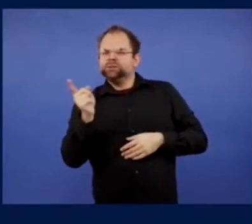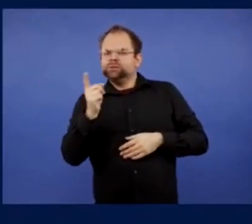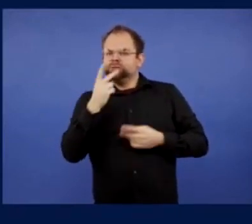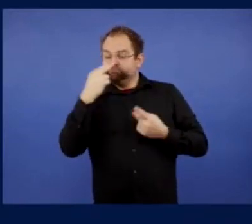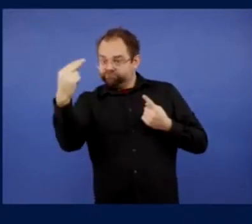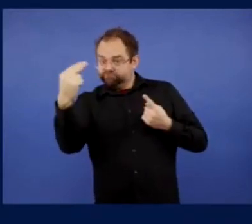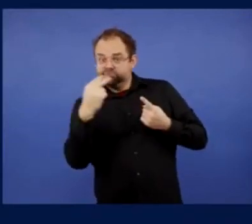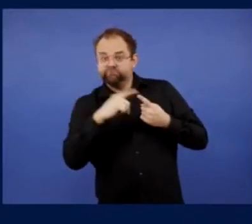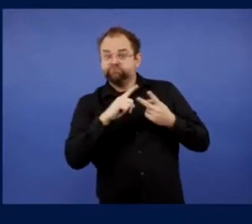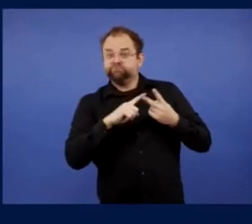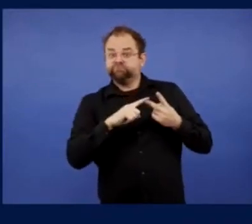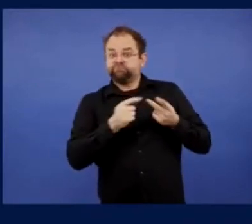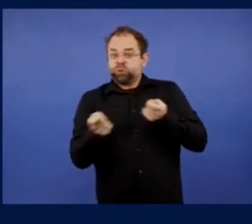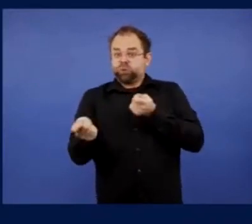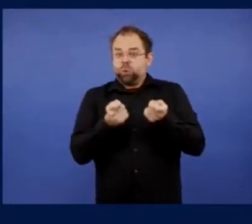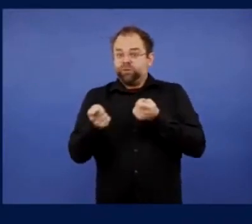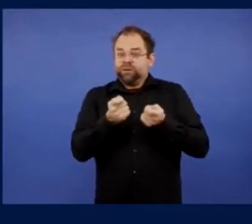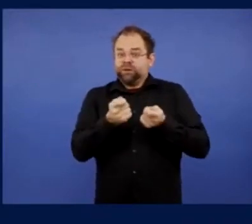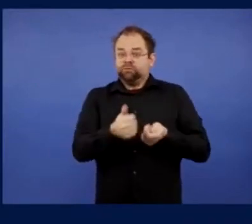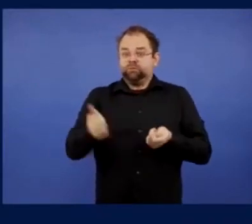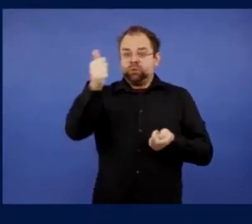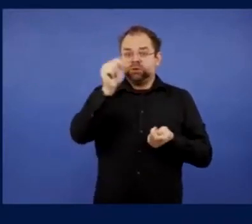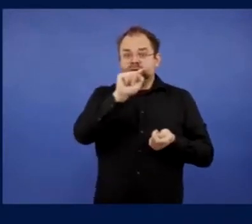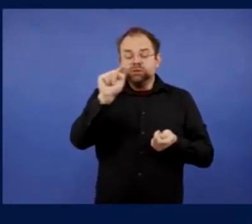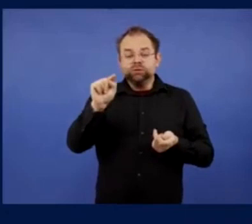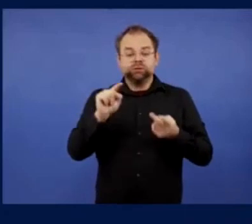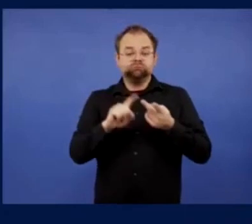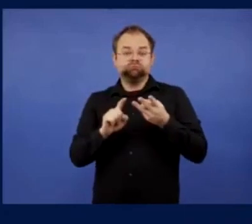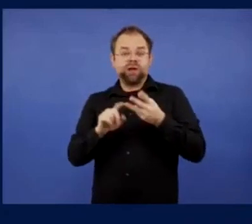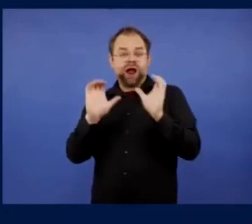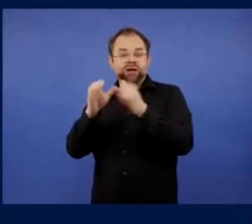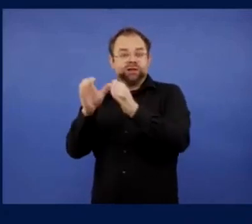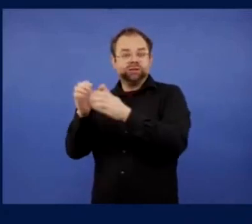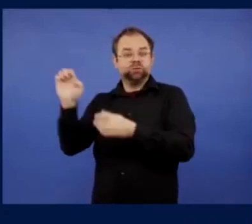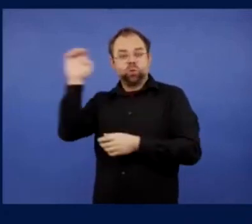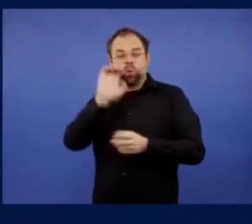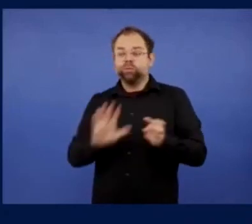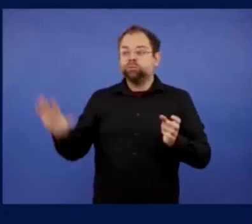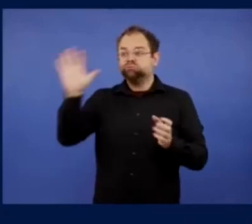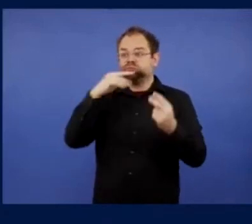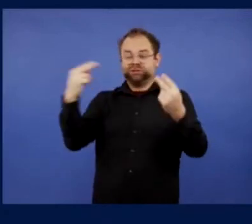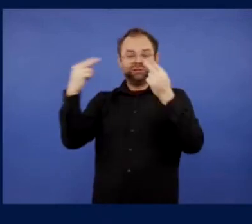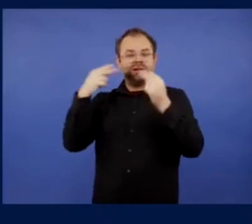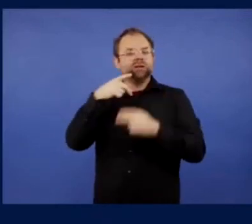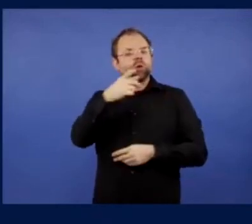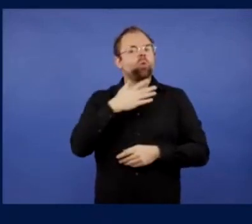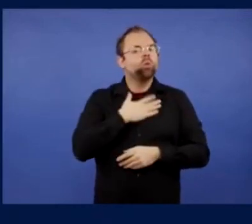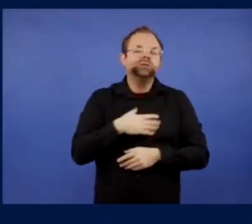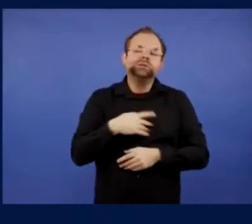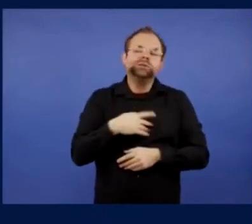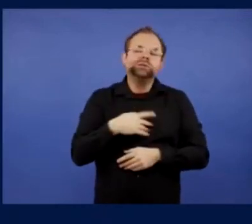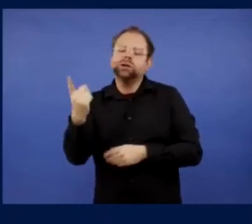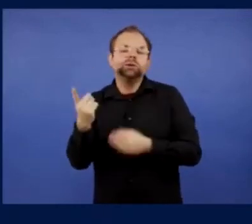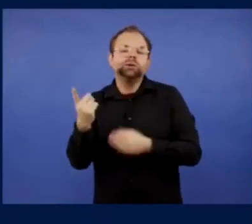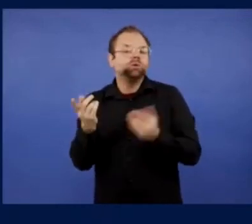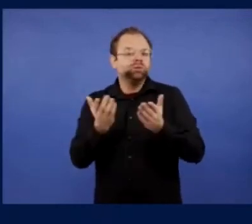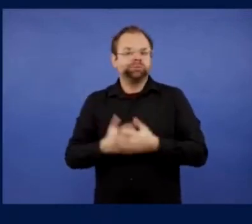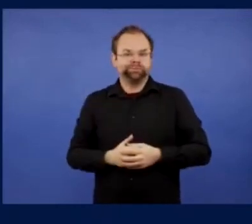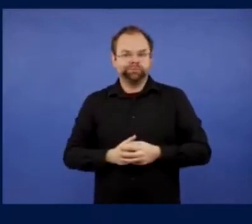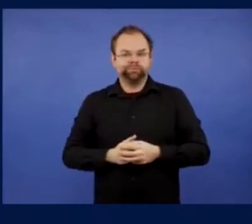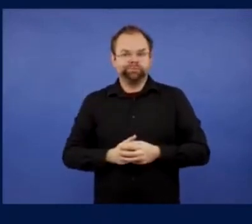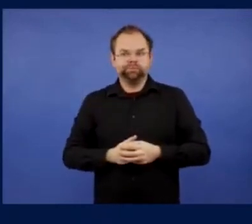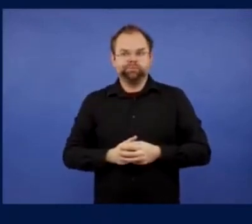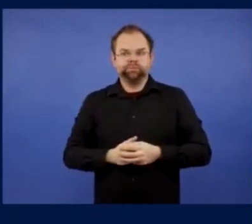there to facilitate and assist disabled supporters. When you think there's over 800,000 people can accommodate